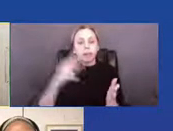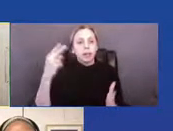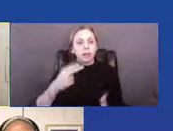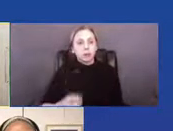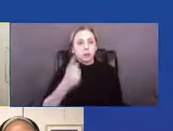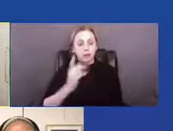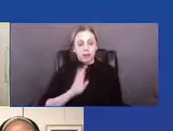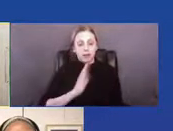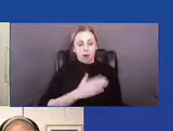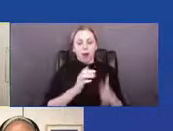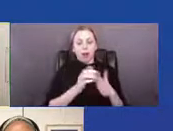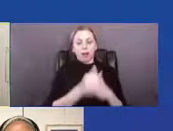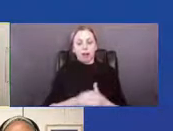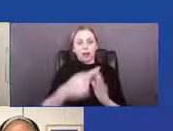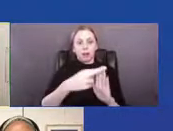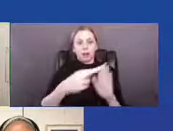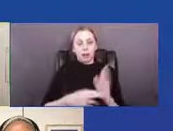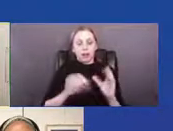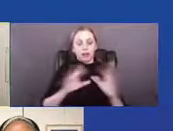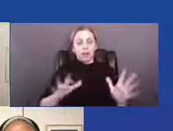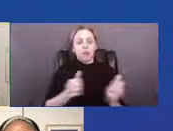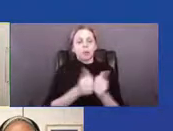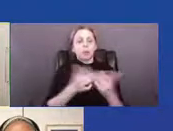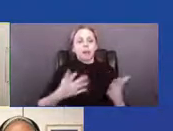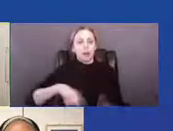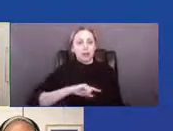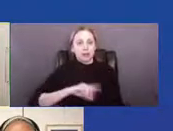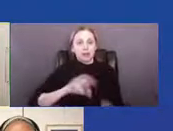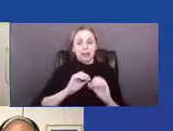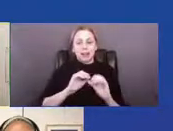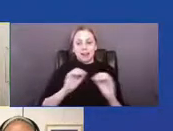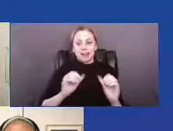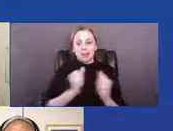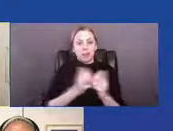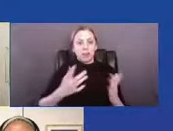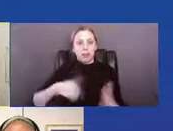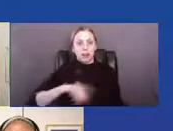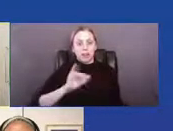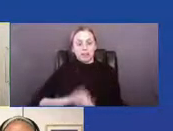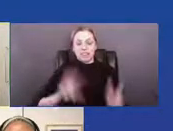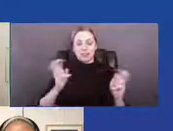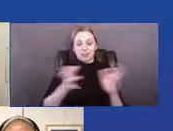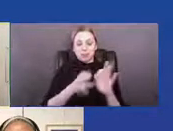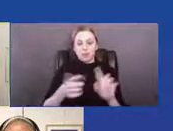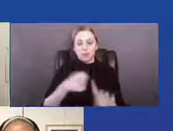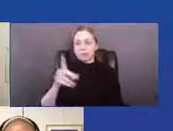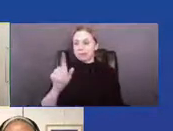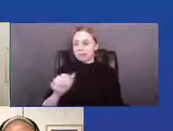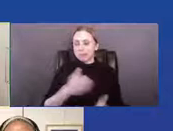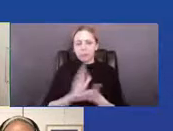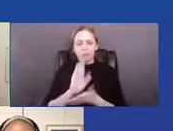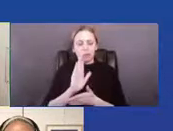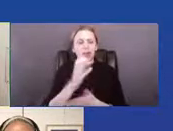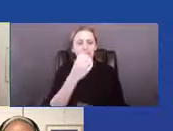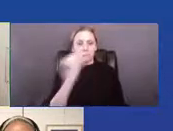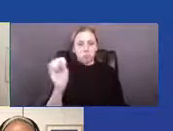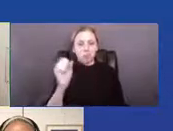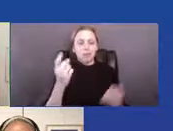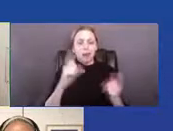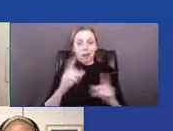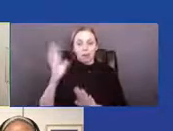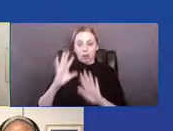principles, Nothing Without Us. Nothing Without Us is a slogan that comes from the disability rights movement and was